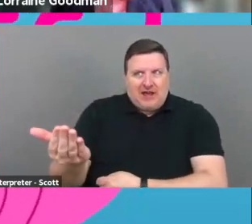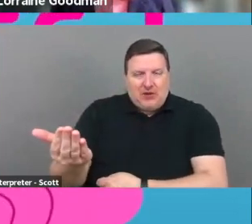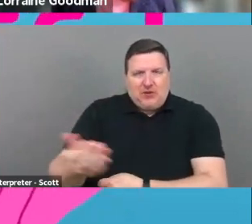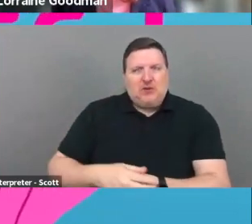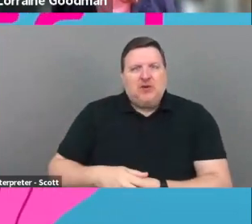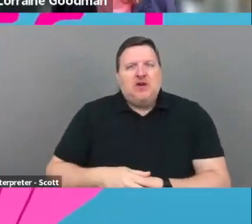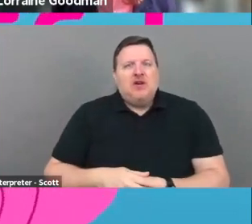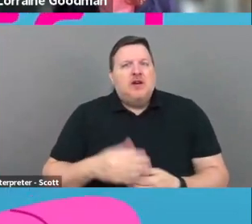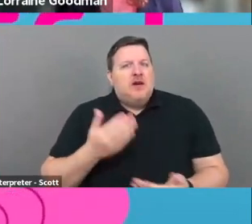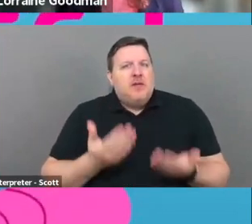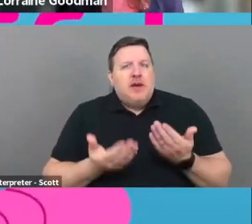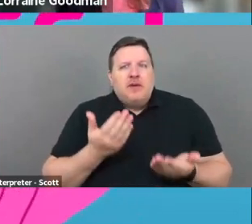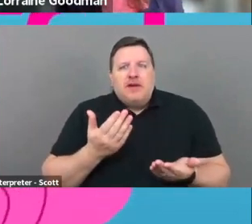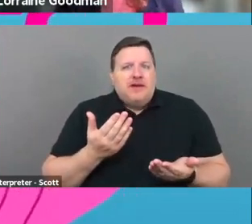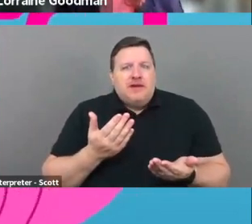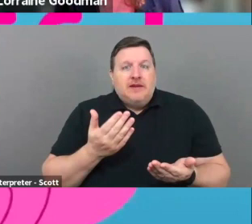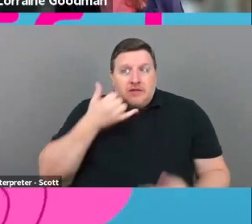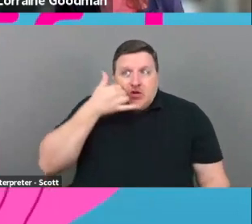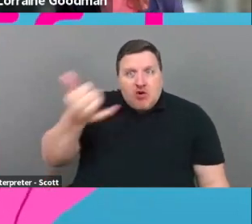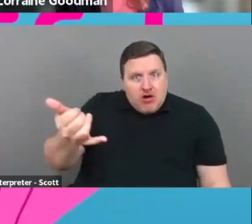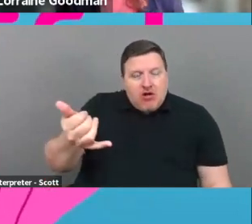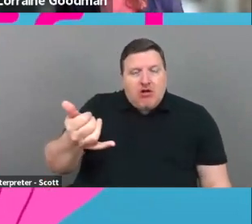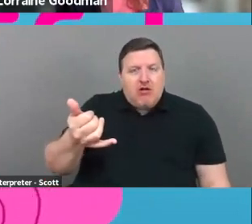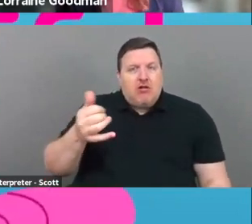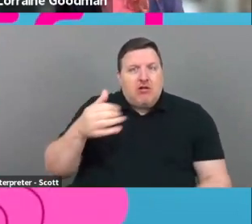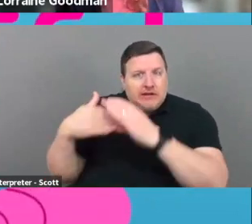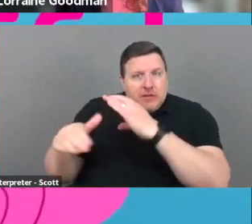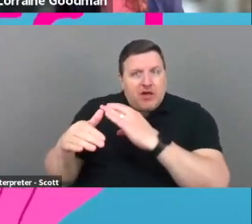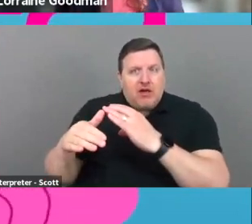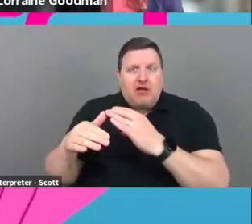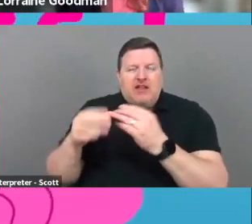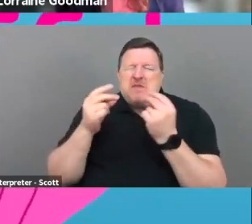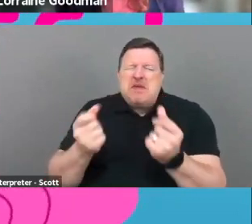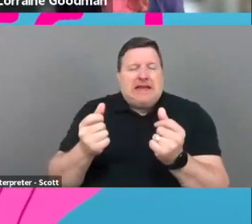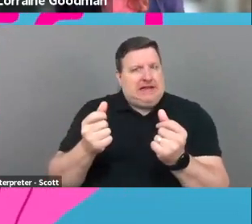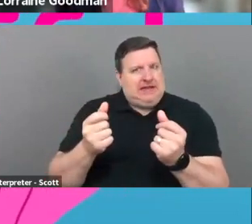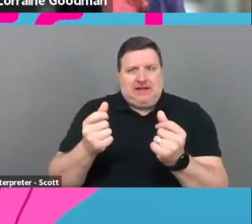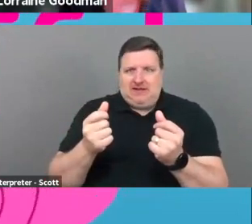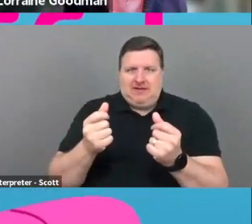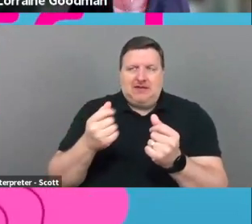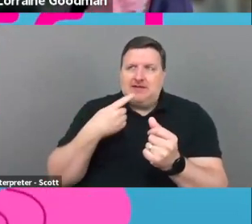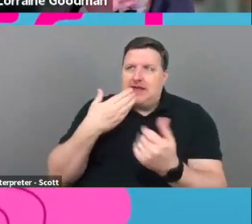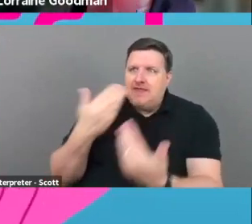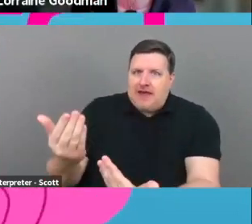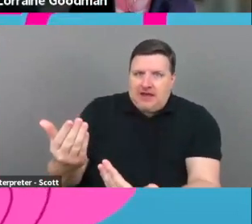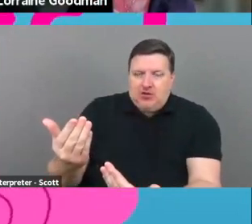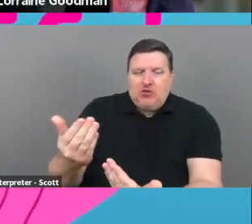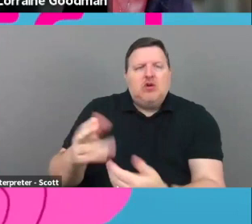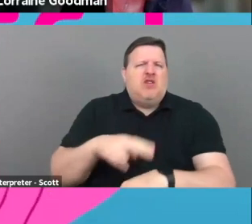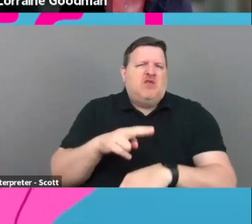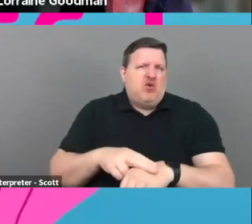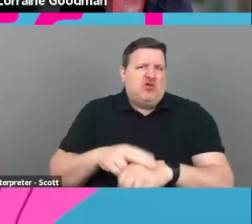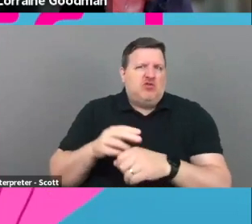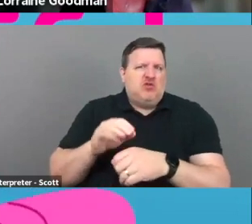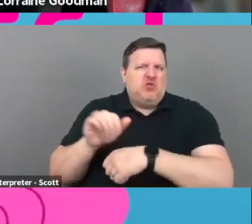Maybe it's you pick up the phone or send an email immediately to say thank you. Of course, you'll send a, an